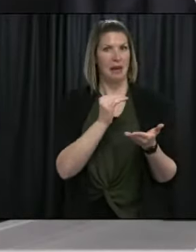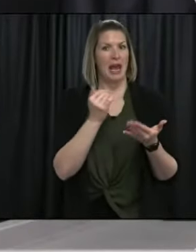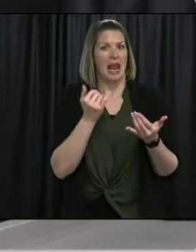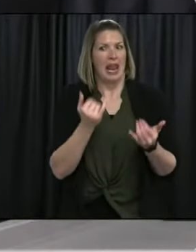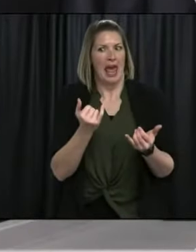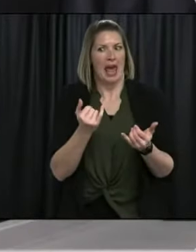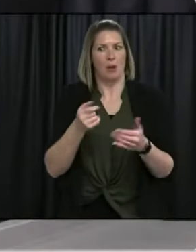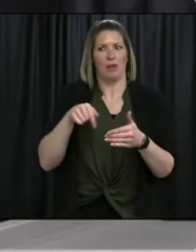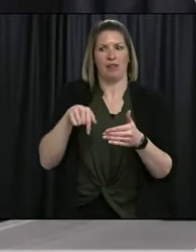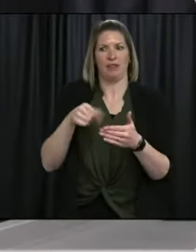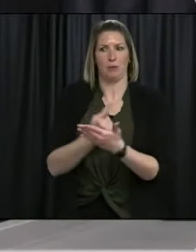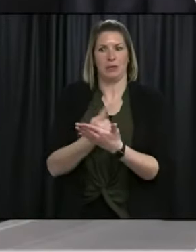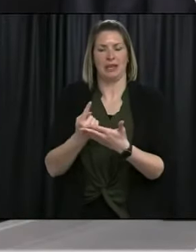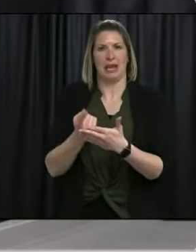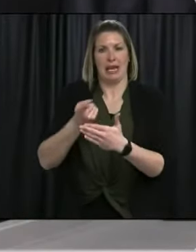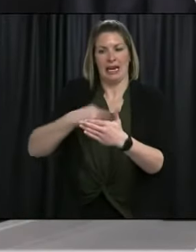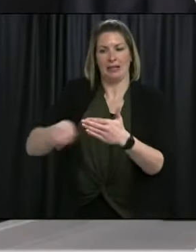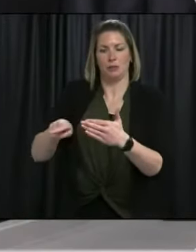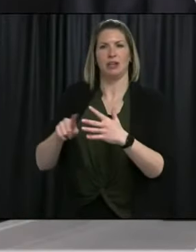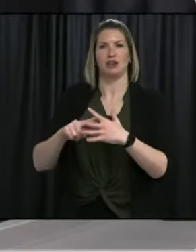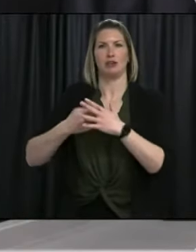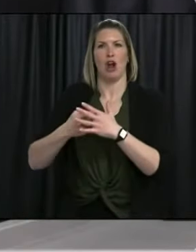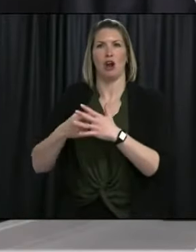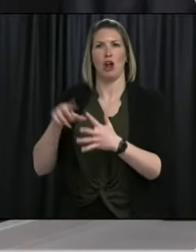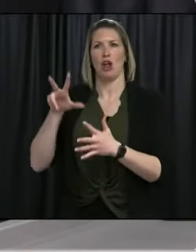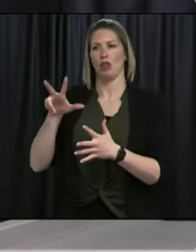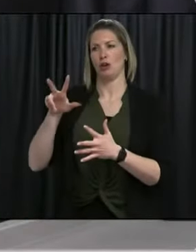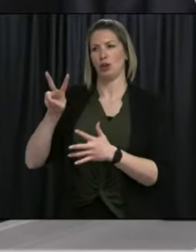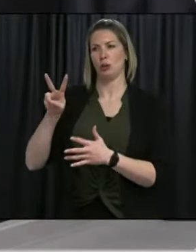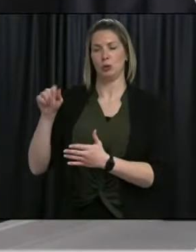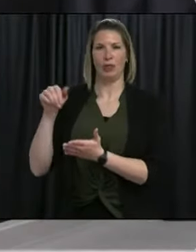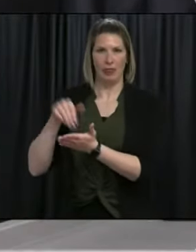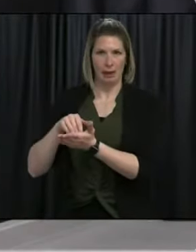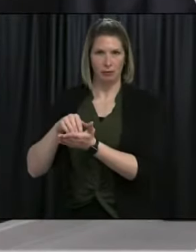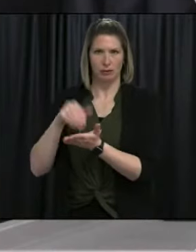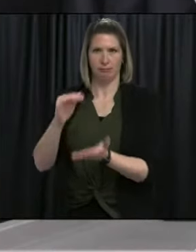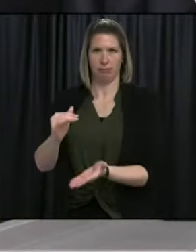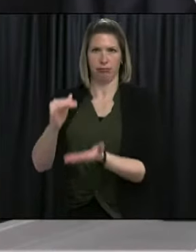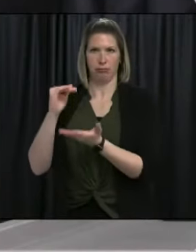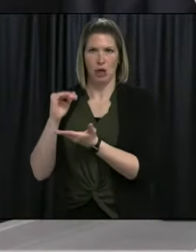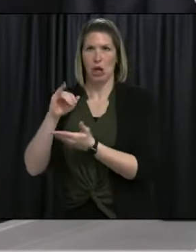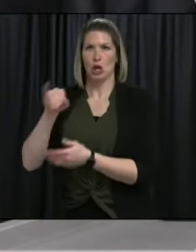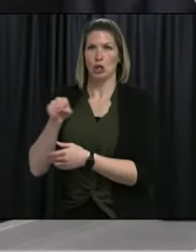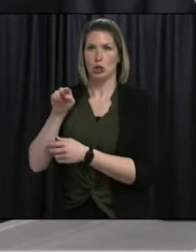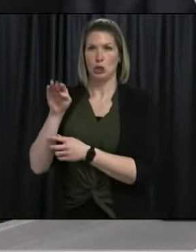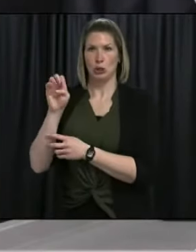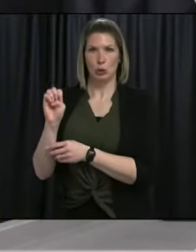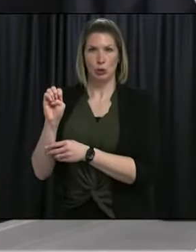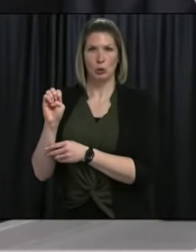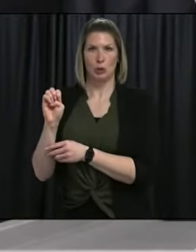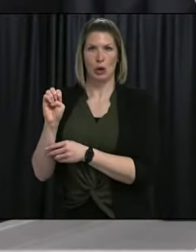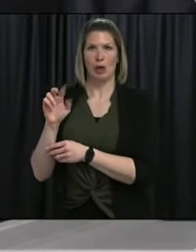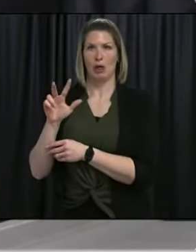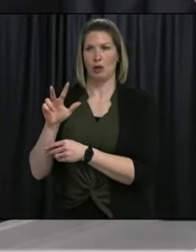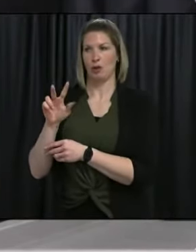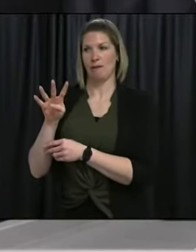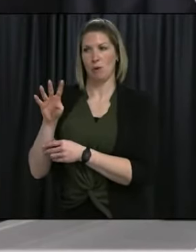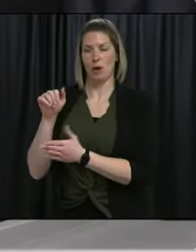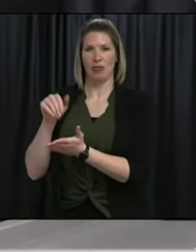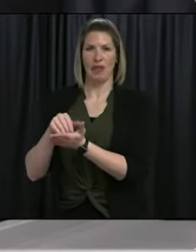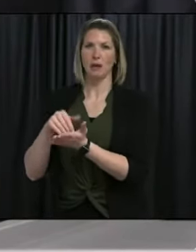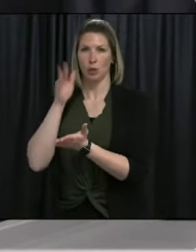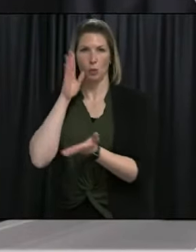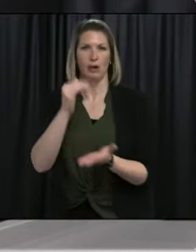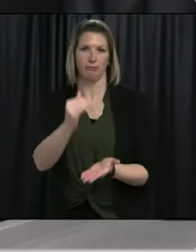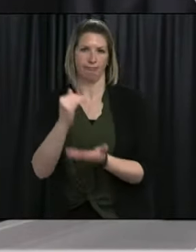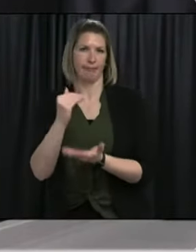June. And as these increases come, so too we will increase our rate of delivery.